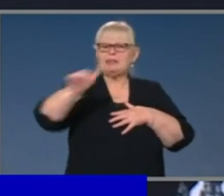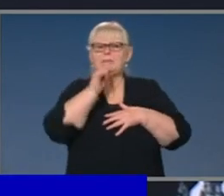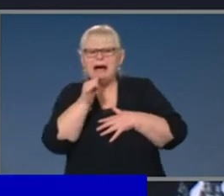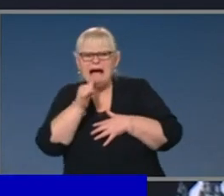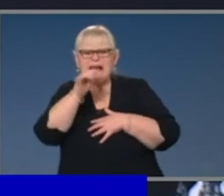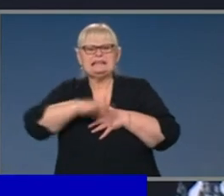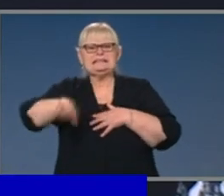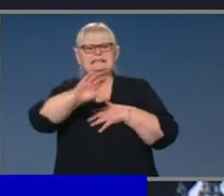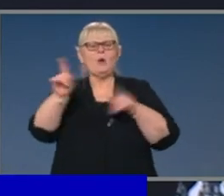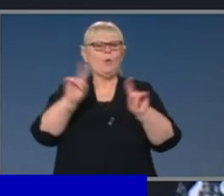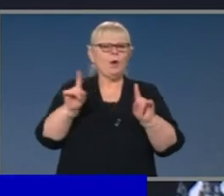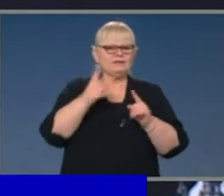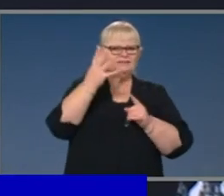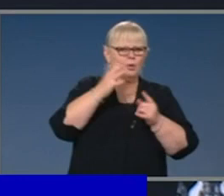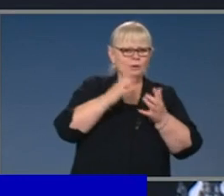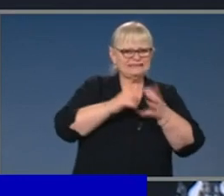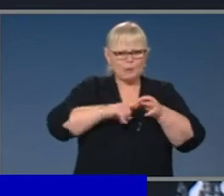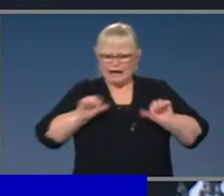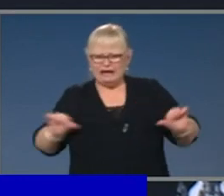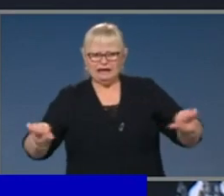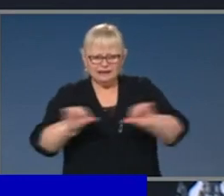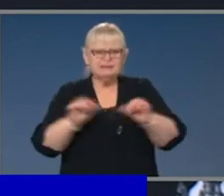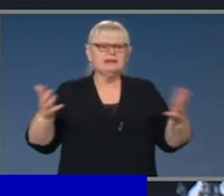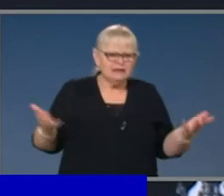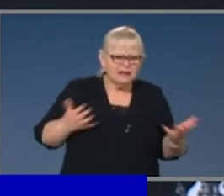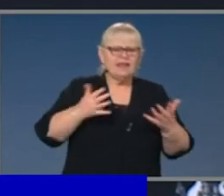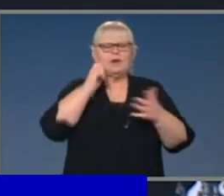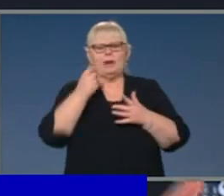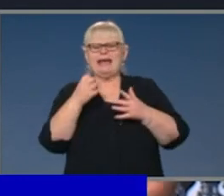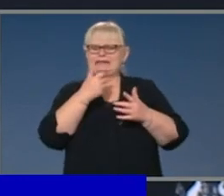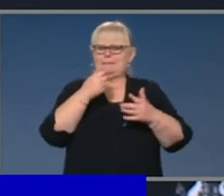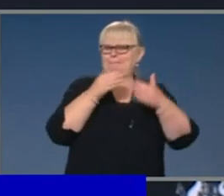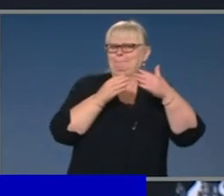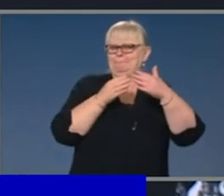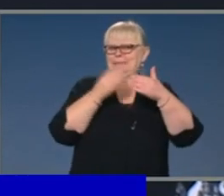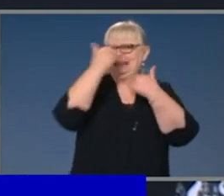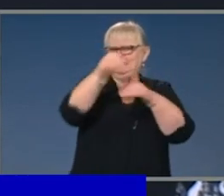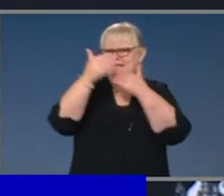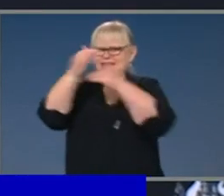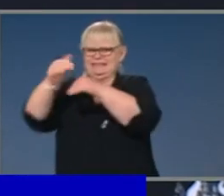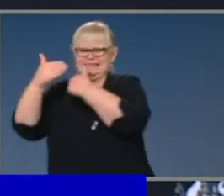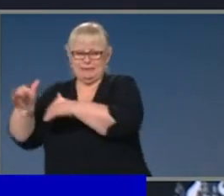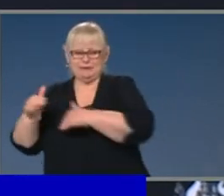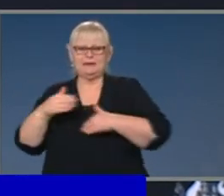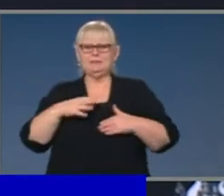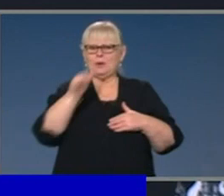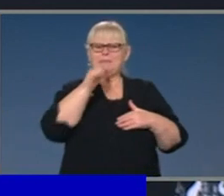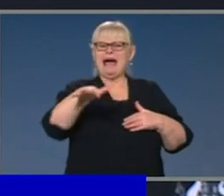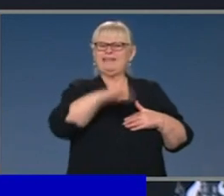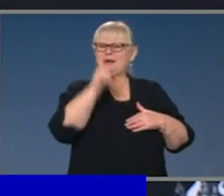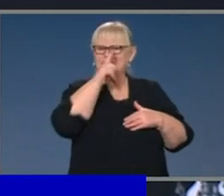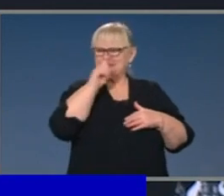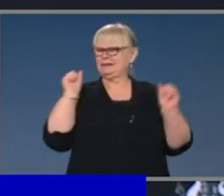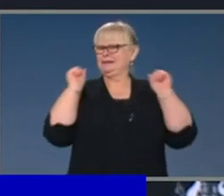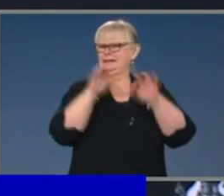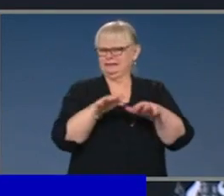so on, and I have no doubt there will be some view about restrictions on those because they tend to be the areas where people would congregate